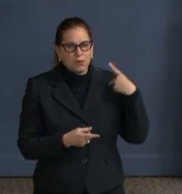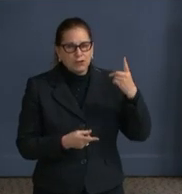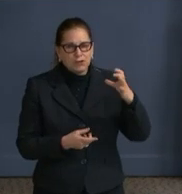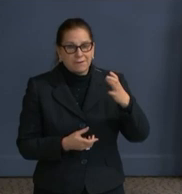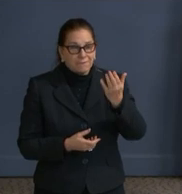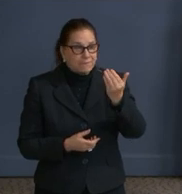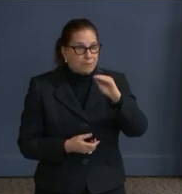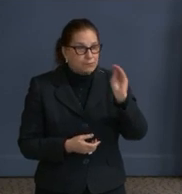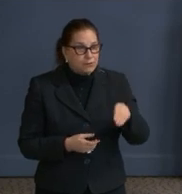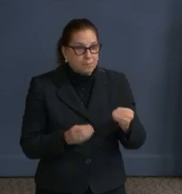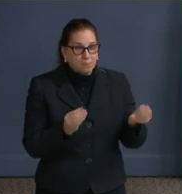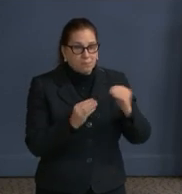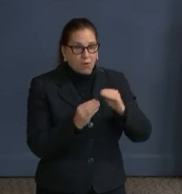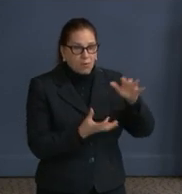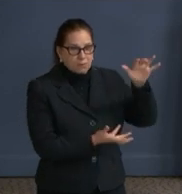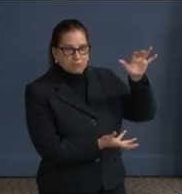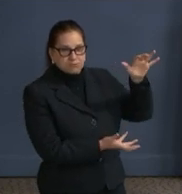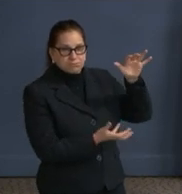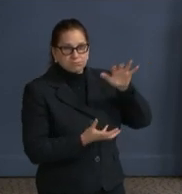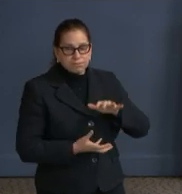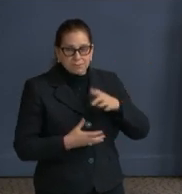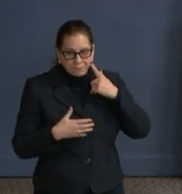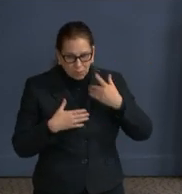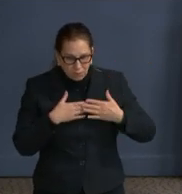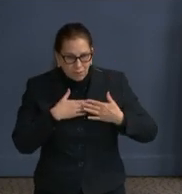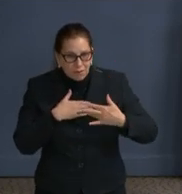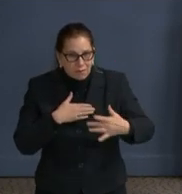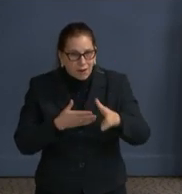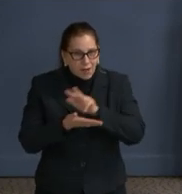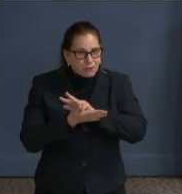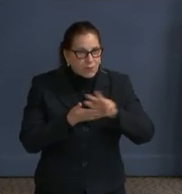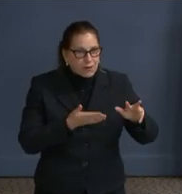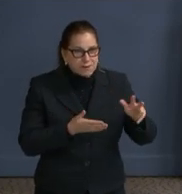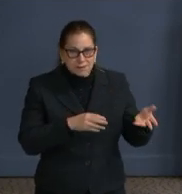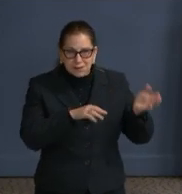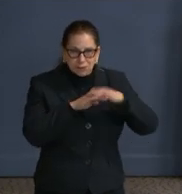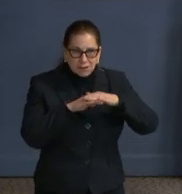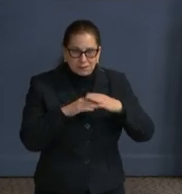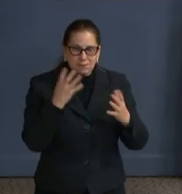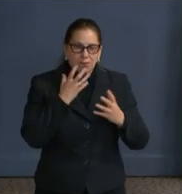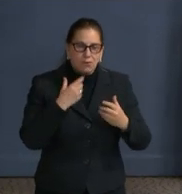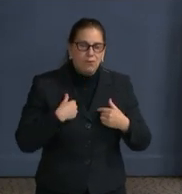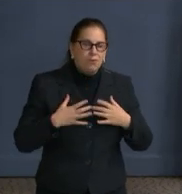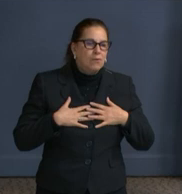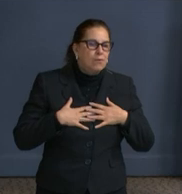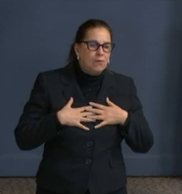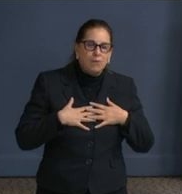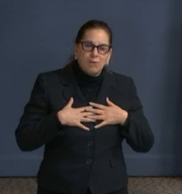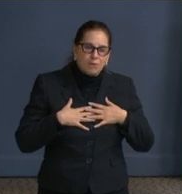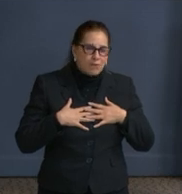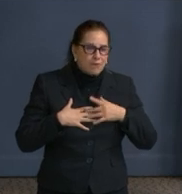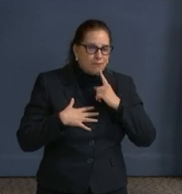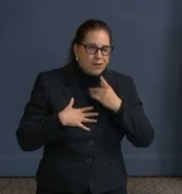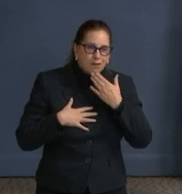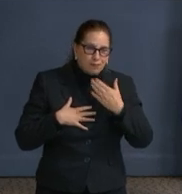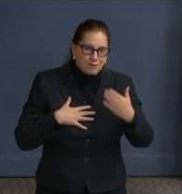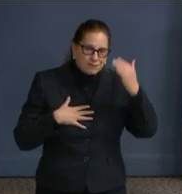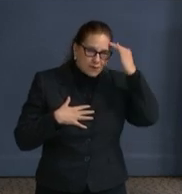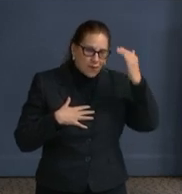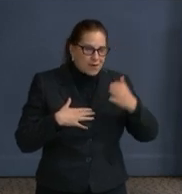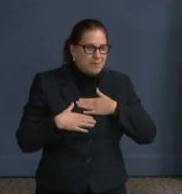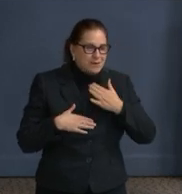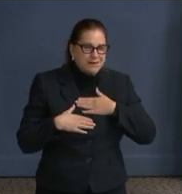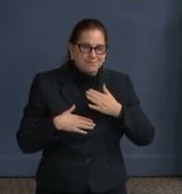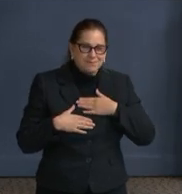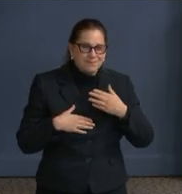for the next three weeks. And while that is welcome news, we know, too, that we will continue to have